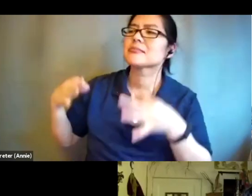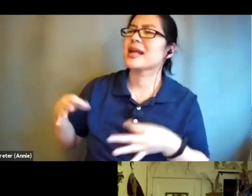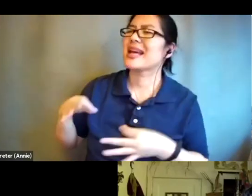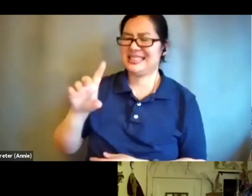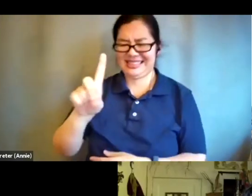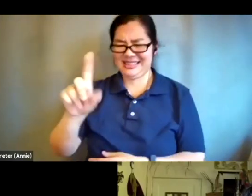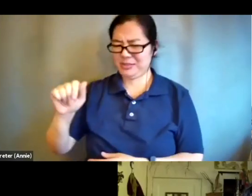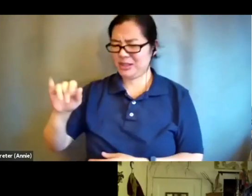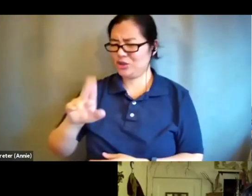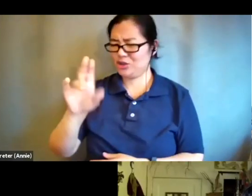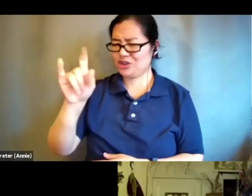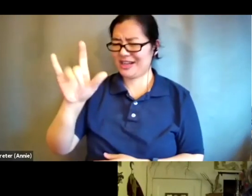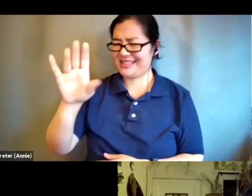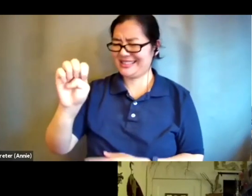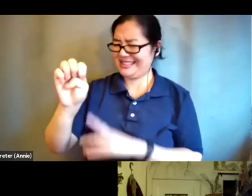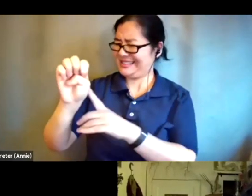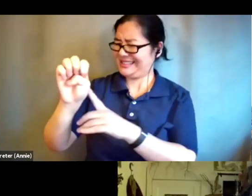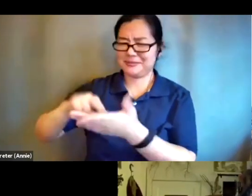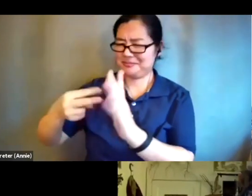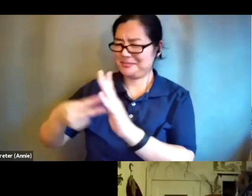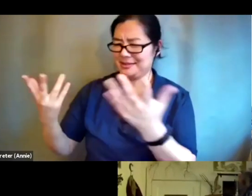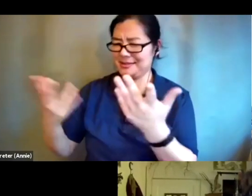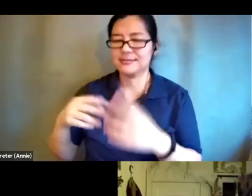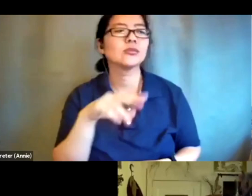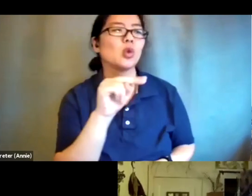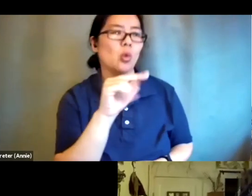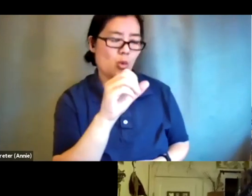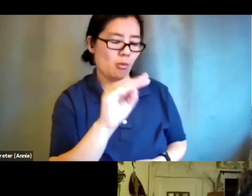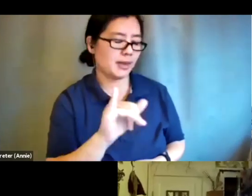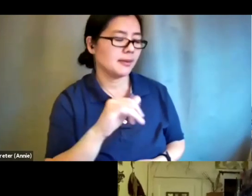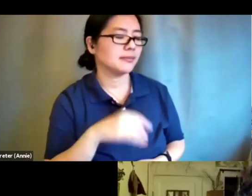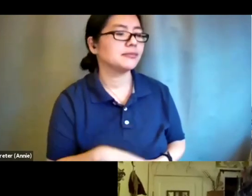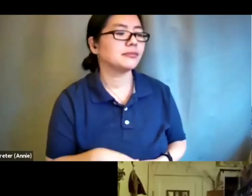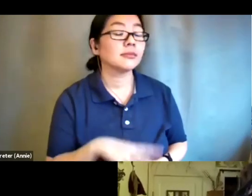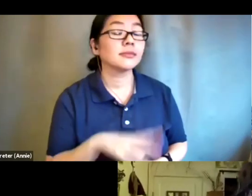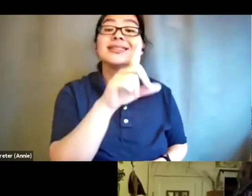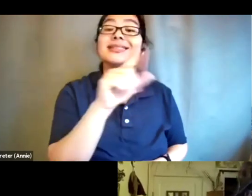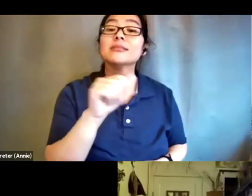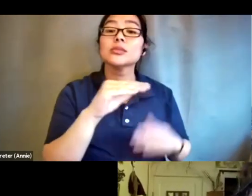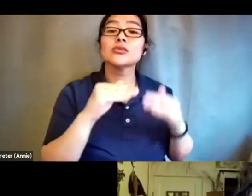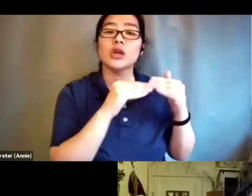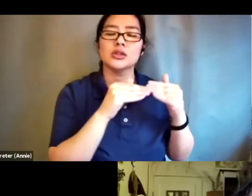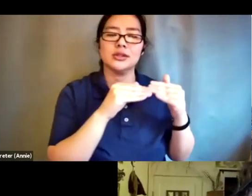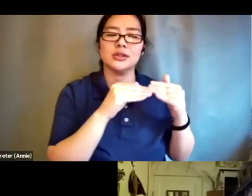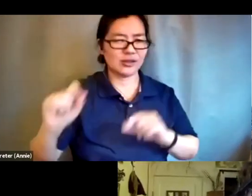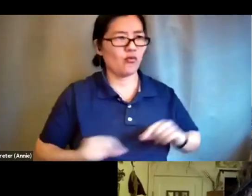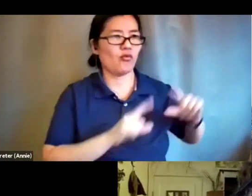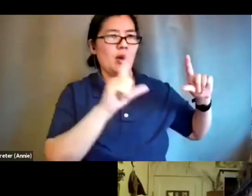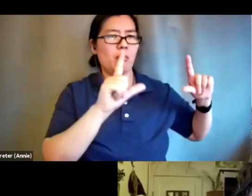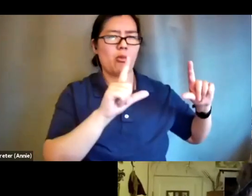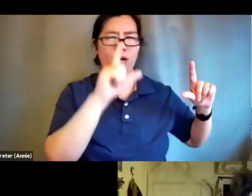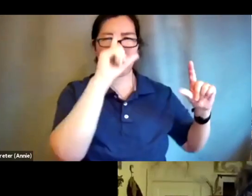great um yeah so disability justice is a framework that was developed